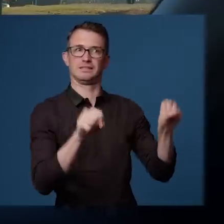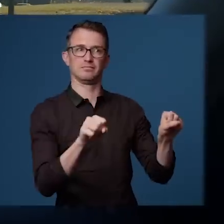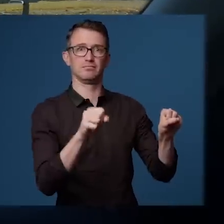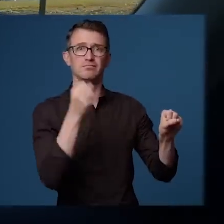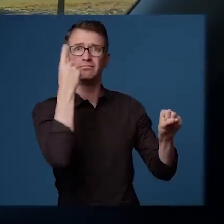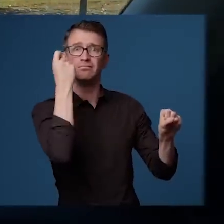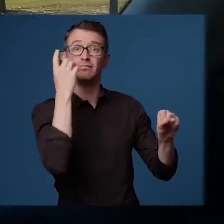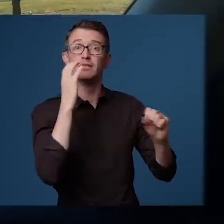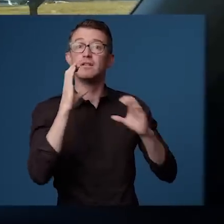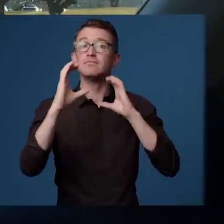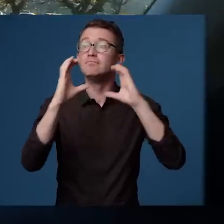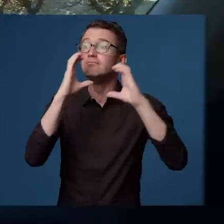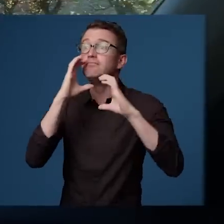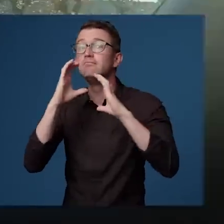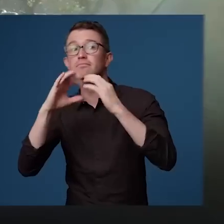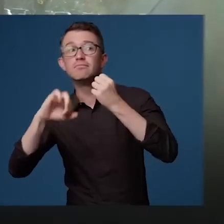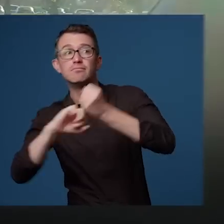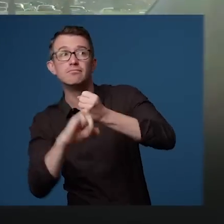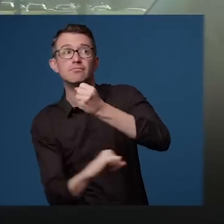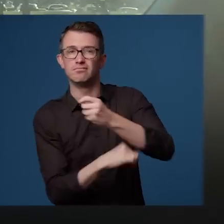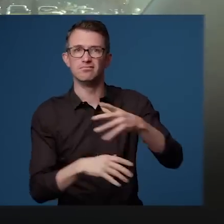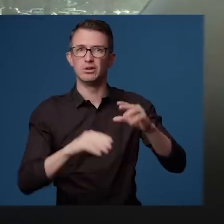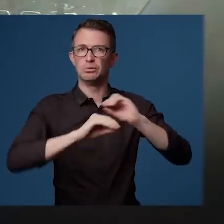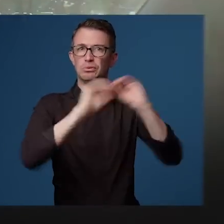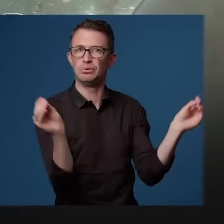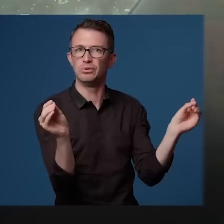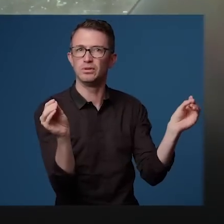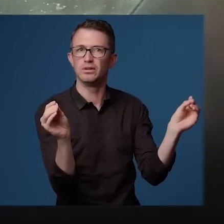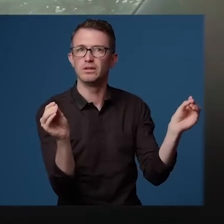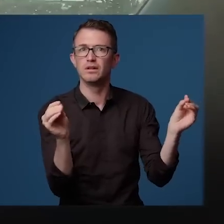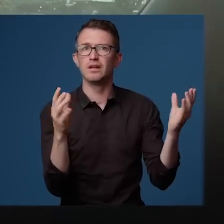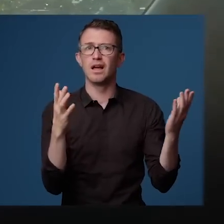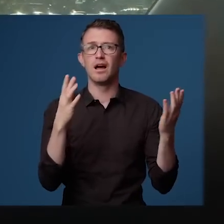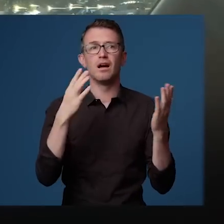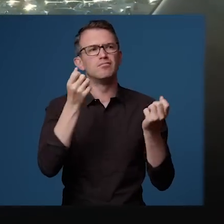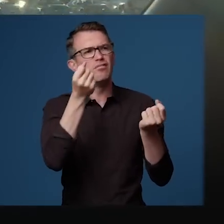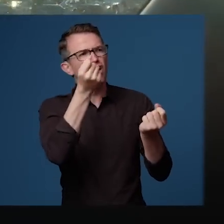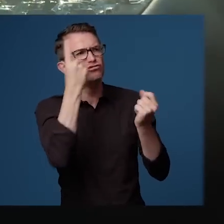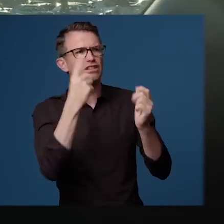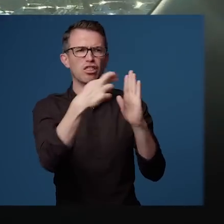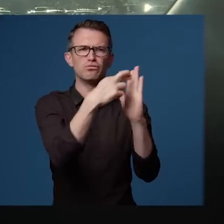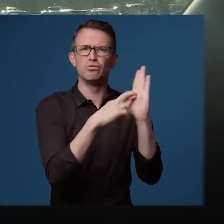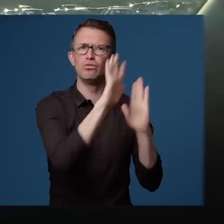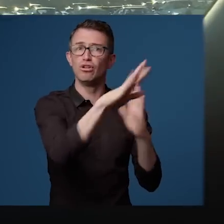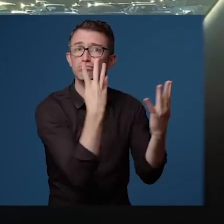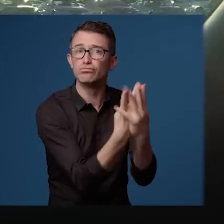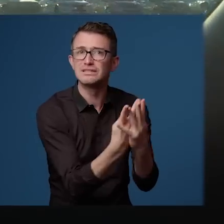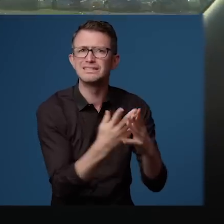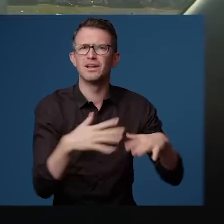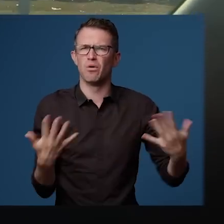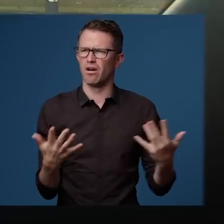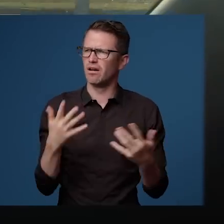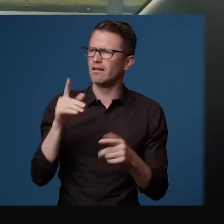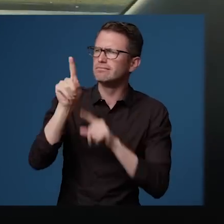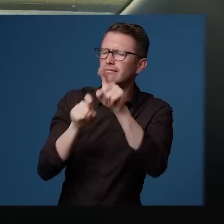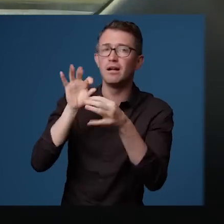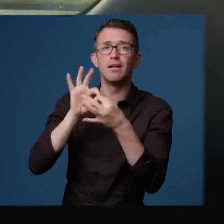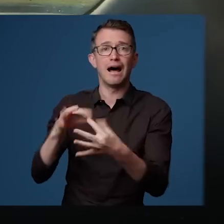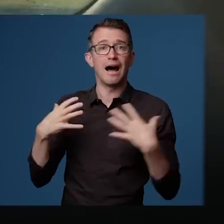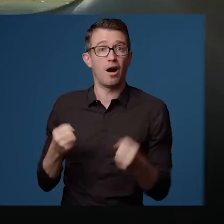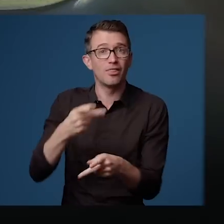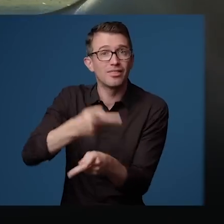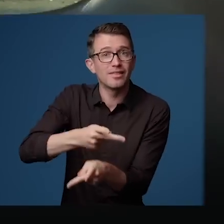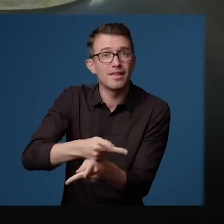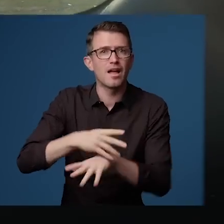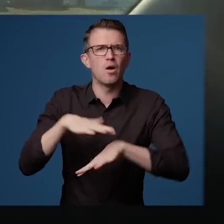Imagine trying to navigate the criminal justice system cut off from basic communication about the rules of the prison, about your health care, about when meals